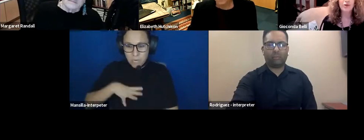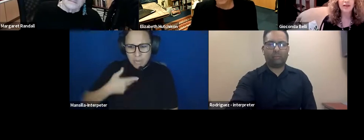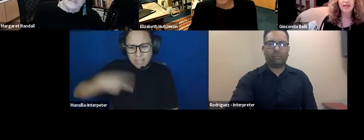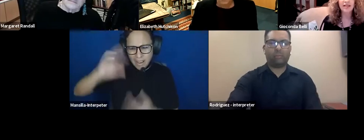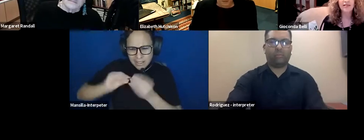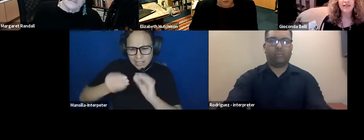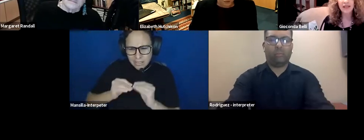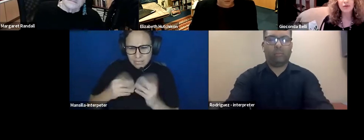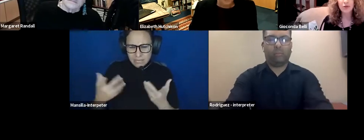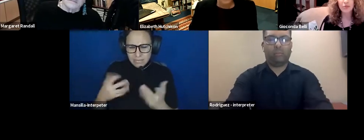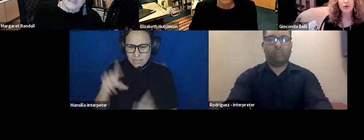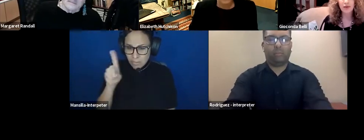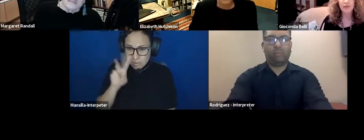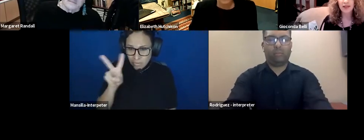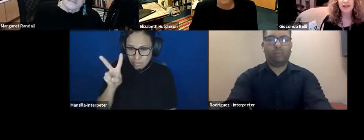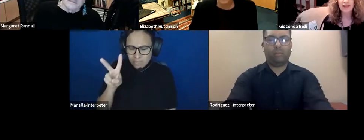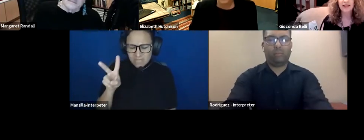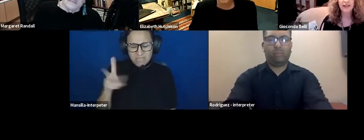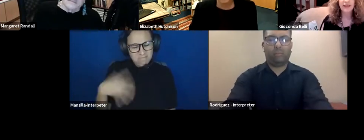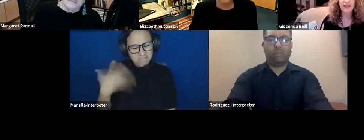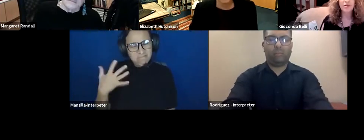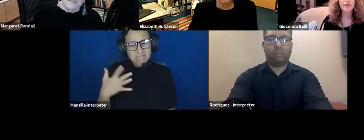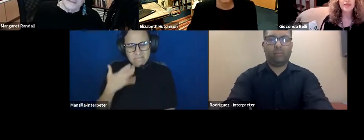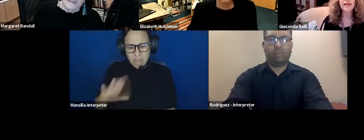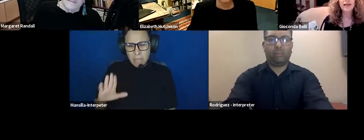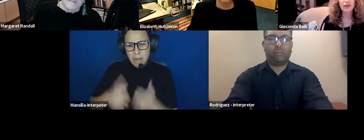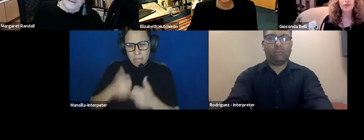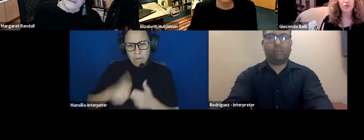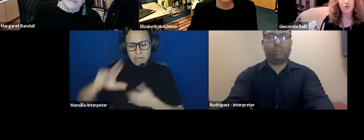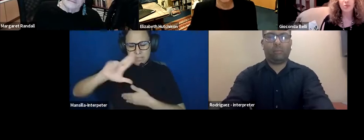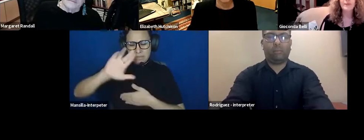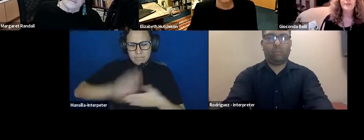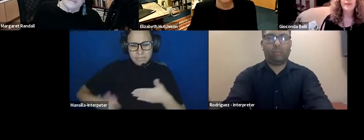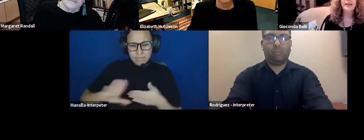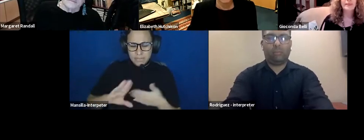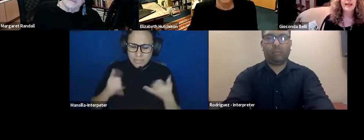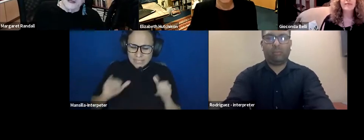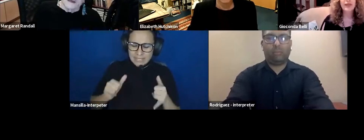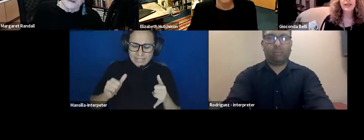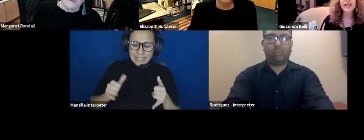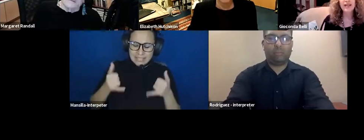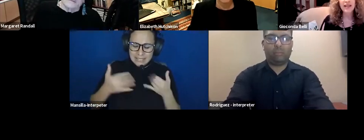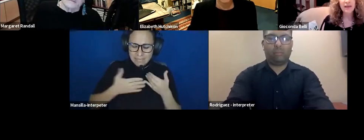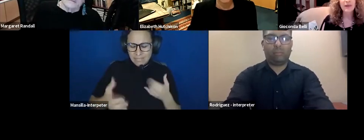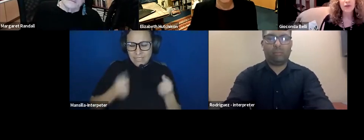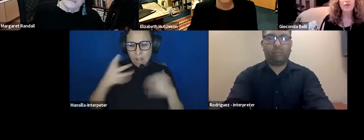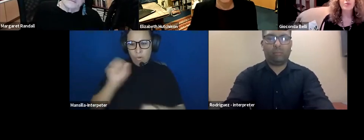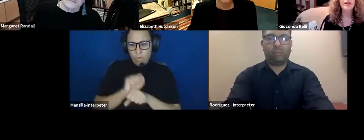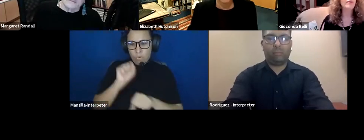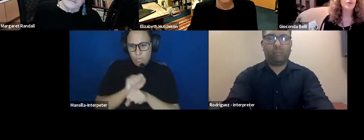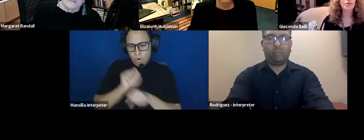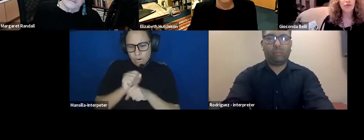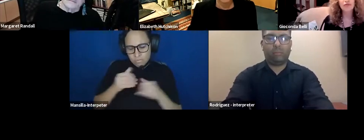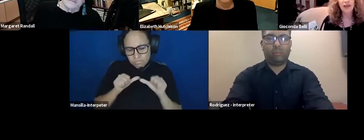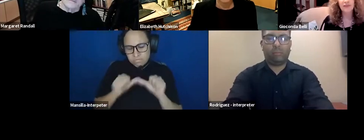domestic violence is a very huge problem in Latin America. So we still have a lot to do. But I am very, very happy of